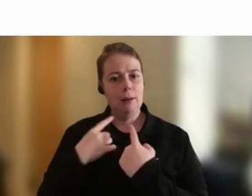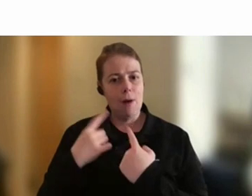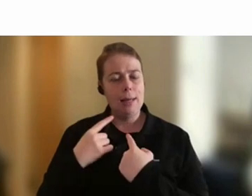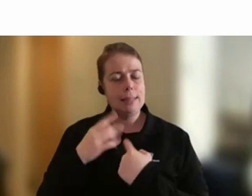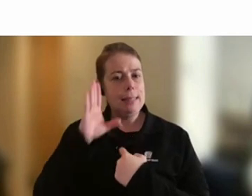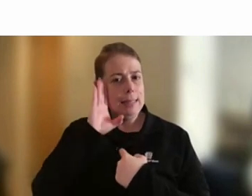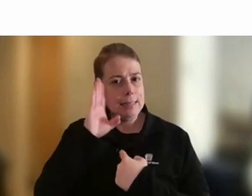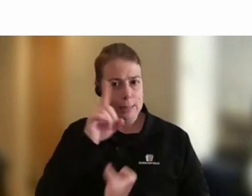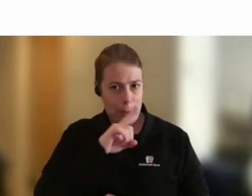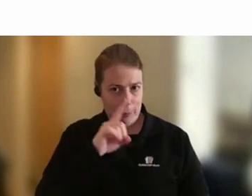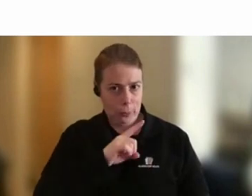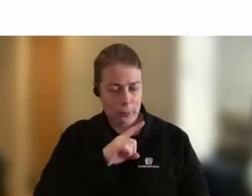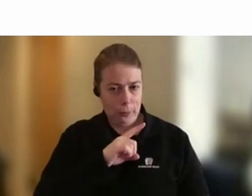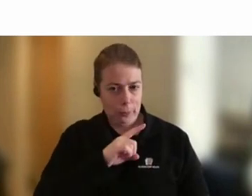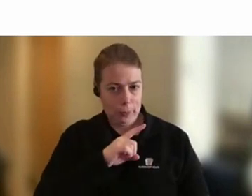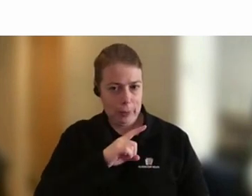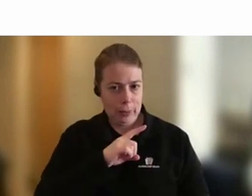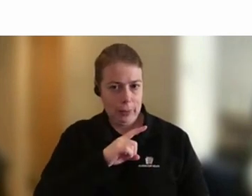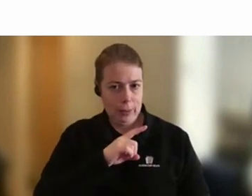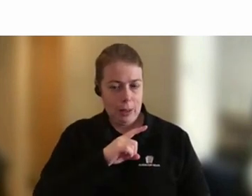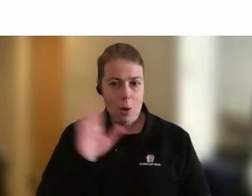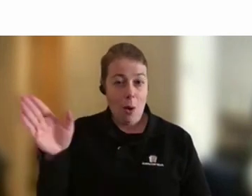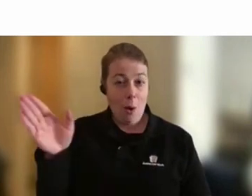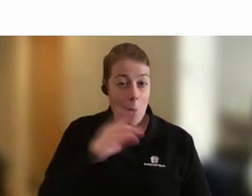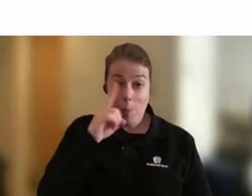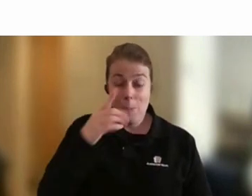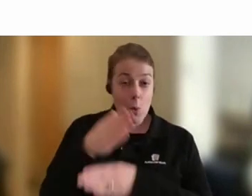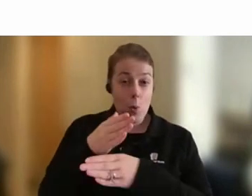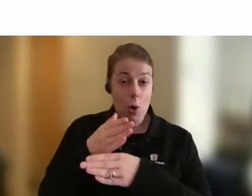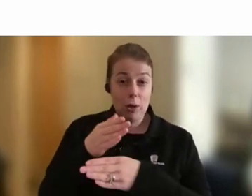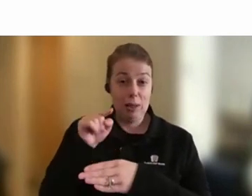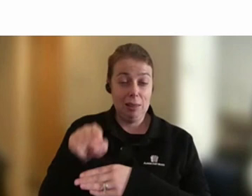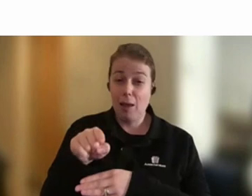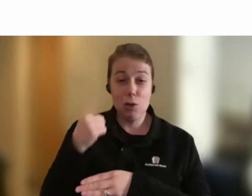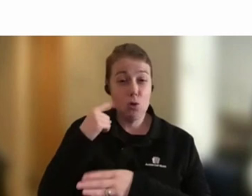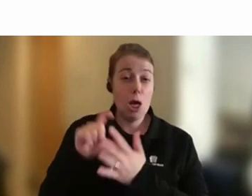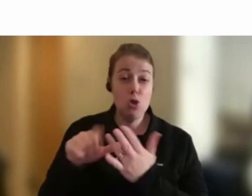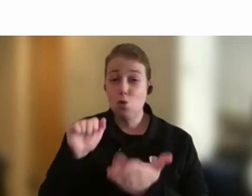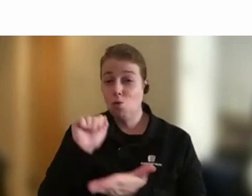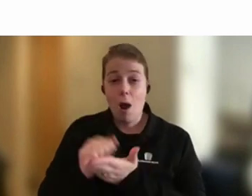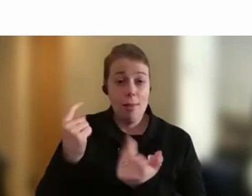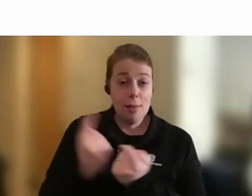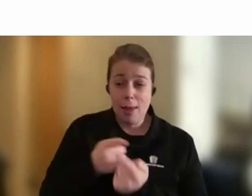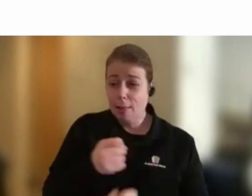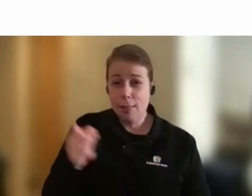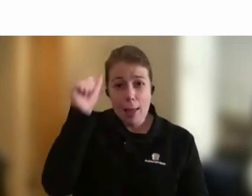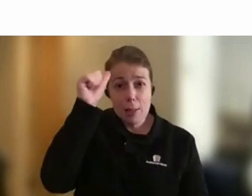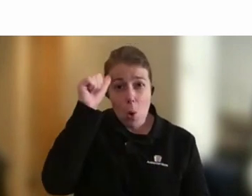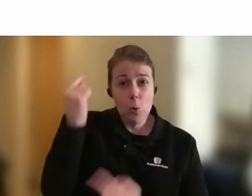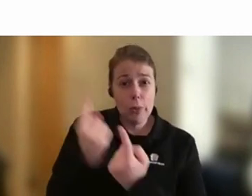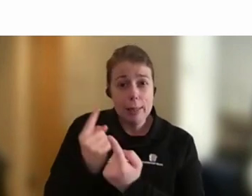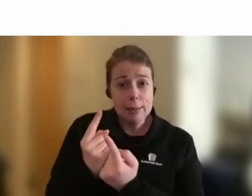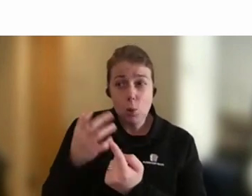People are, everyone I think who works with us, they're trying to do the right thing. They know stuff. And you've got to hear what they've got to